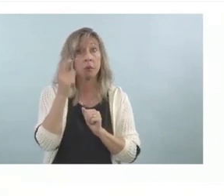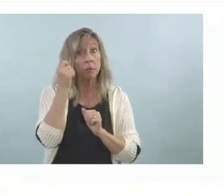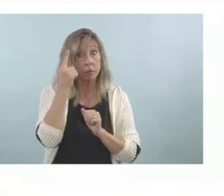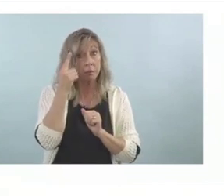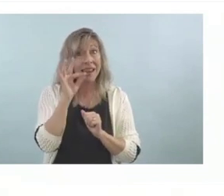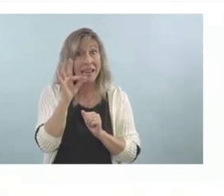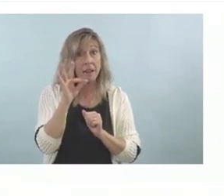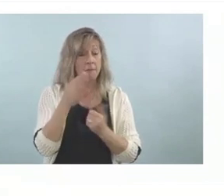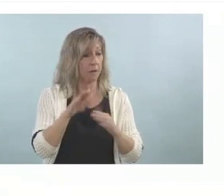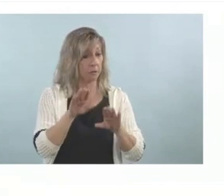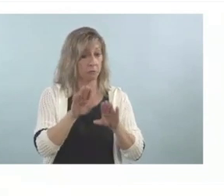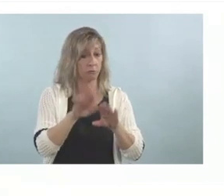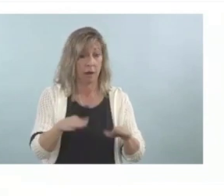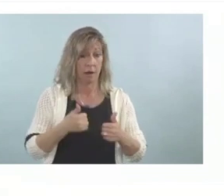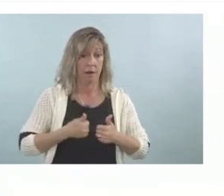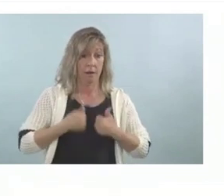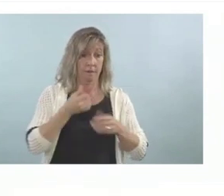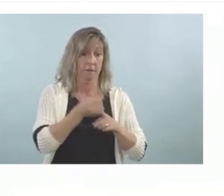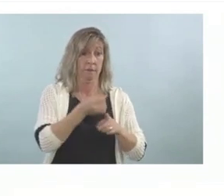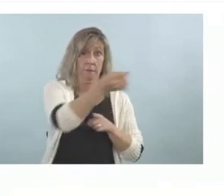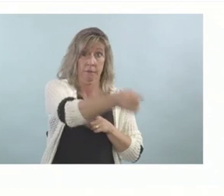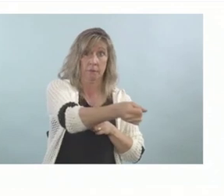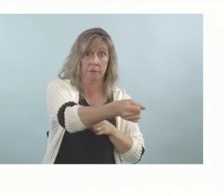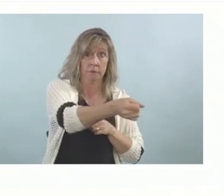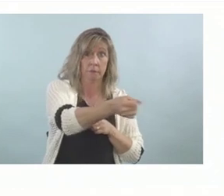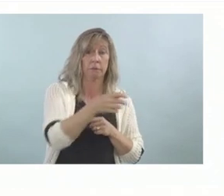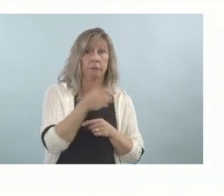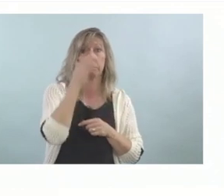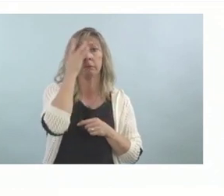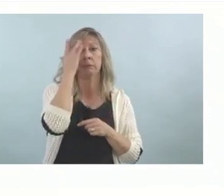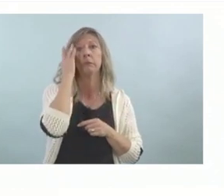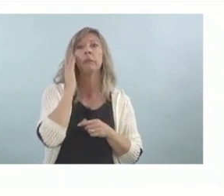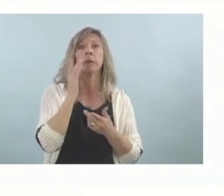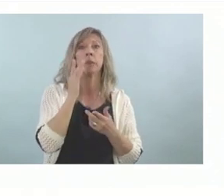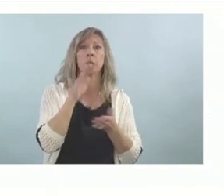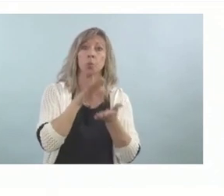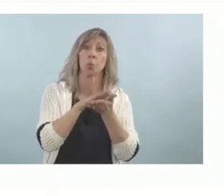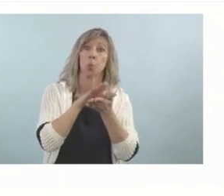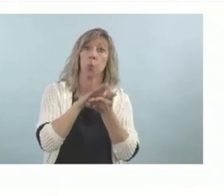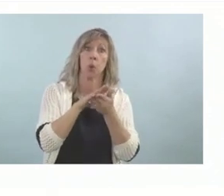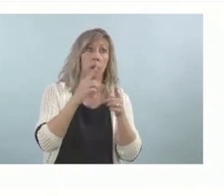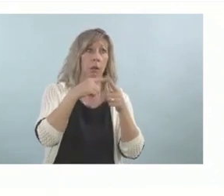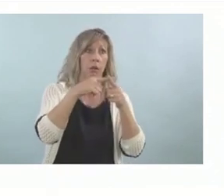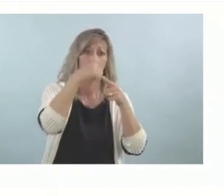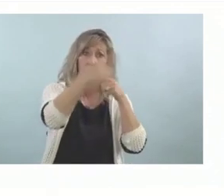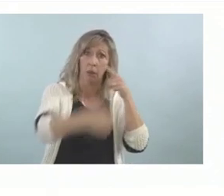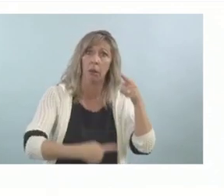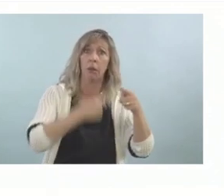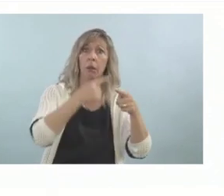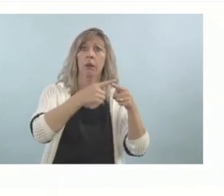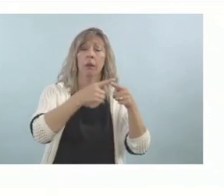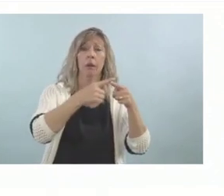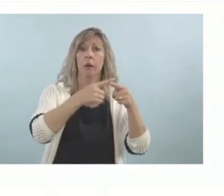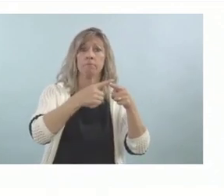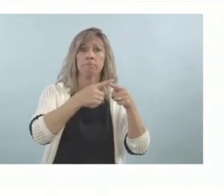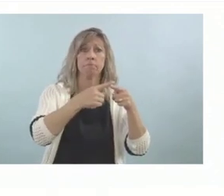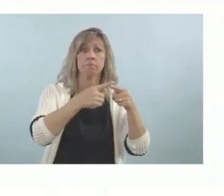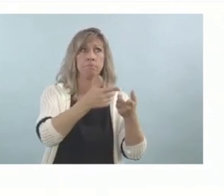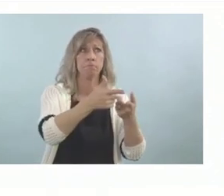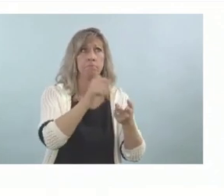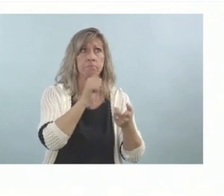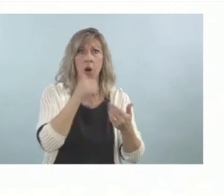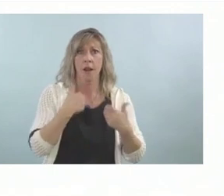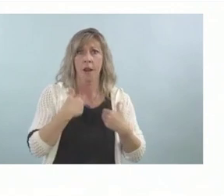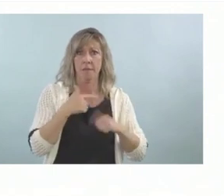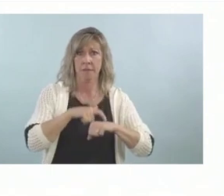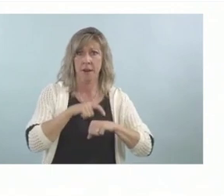living there in a residential setting all year long, they're not really spending time with